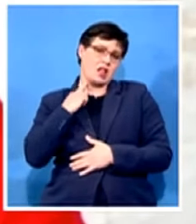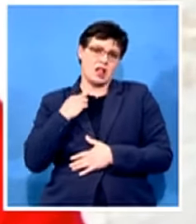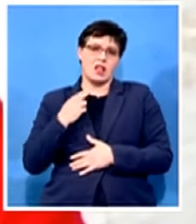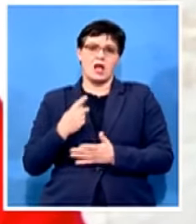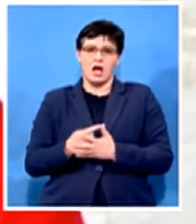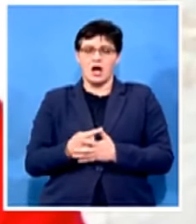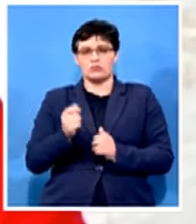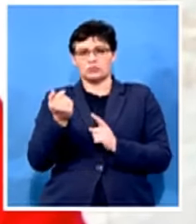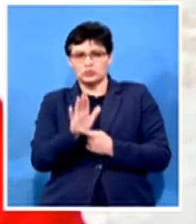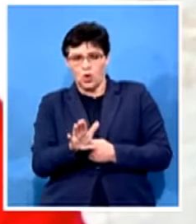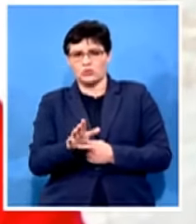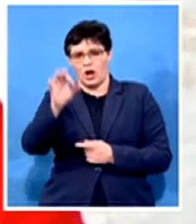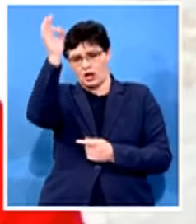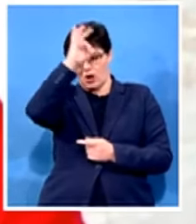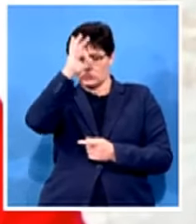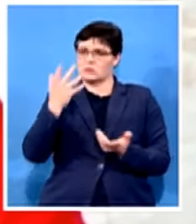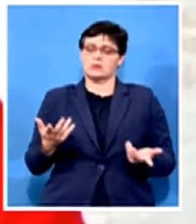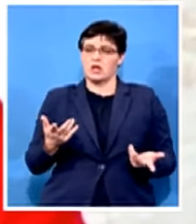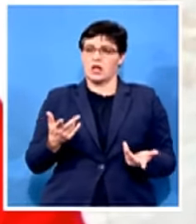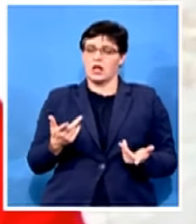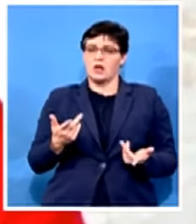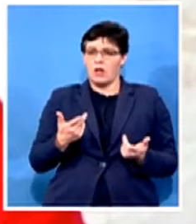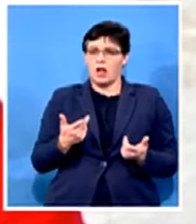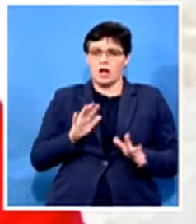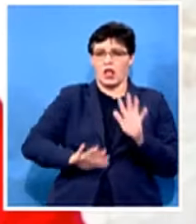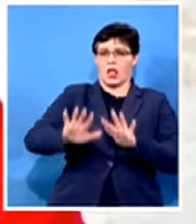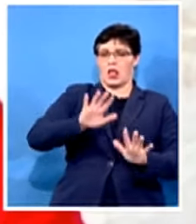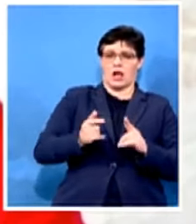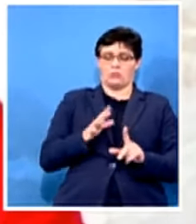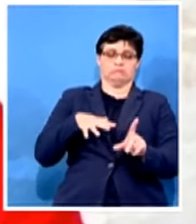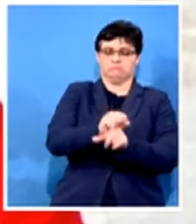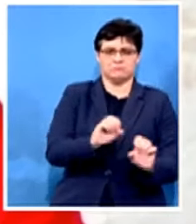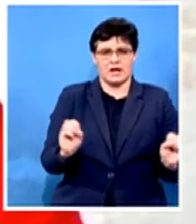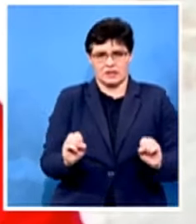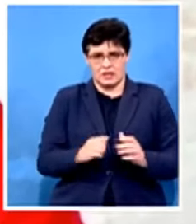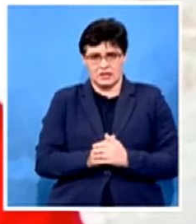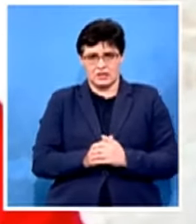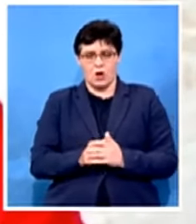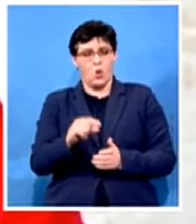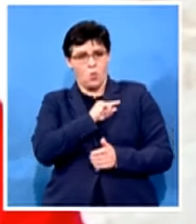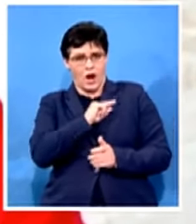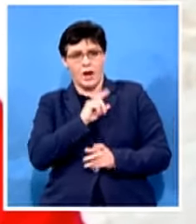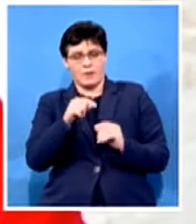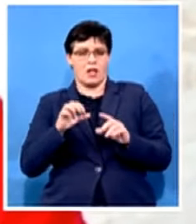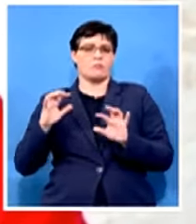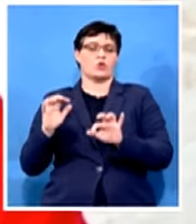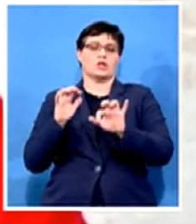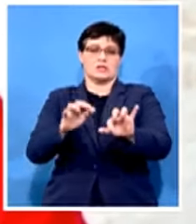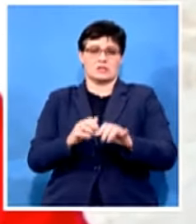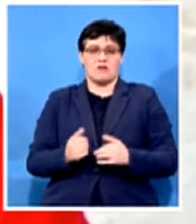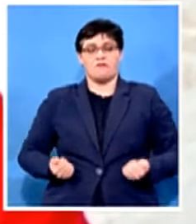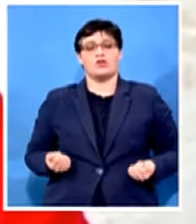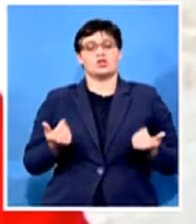engaging these unruly farmers while when our people protest for service delivery when the poor people